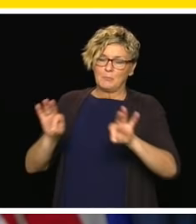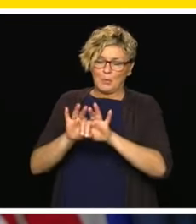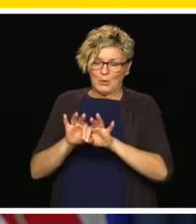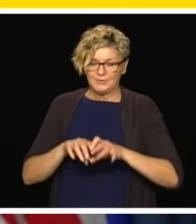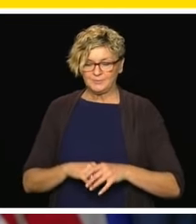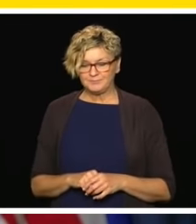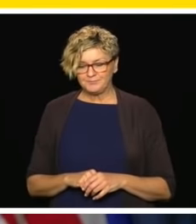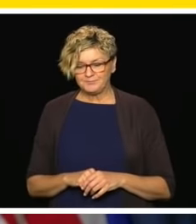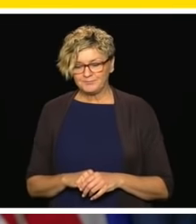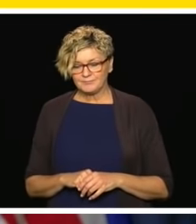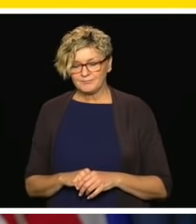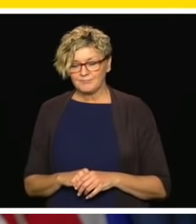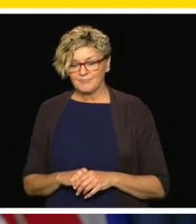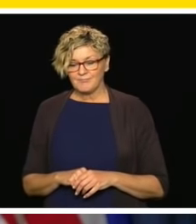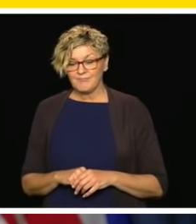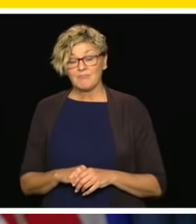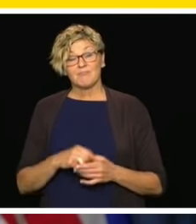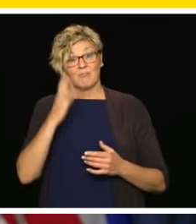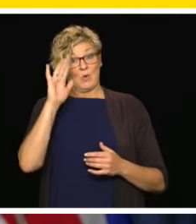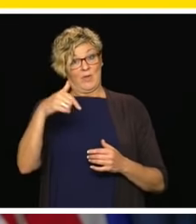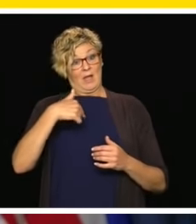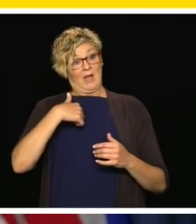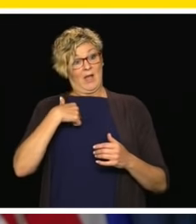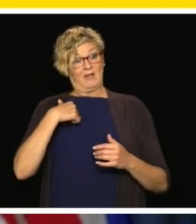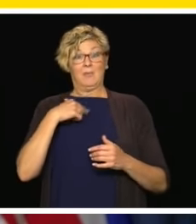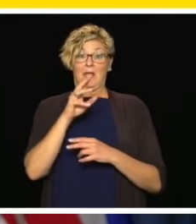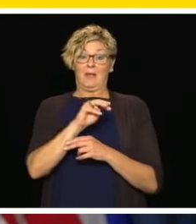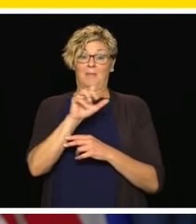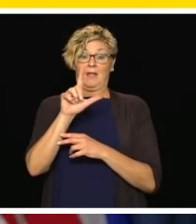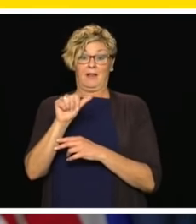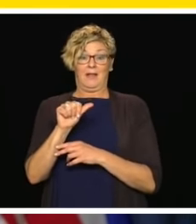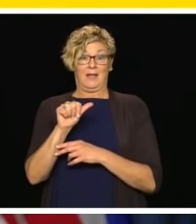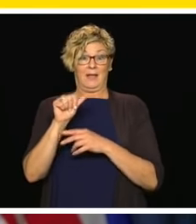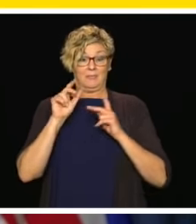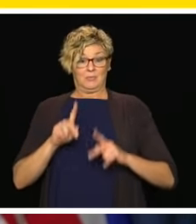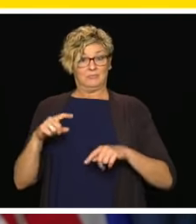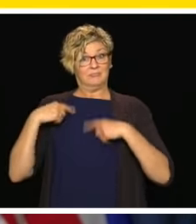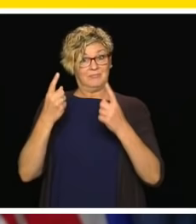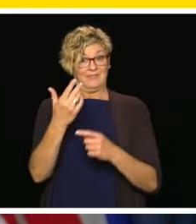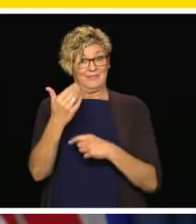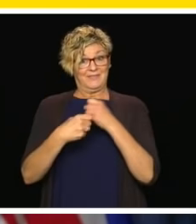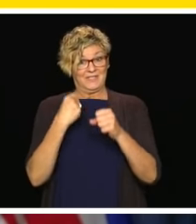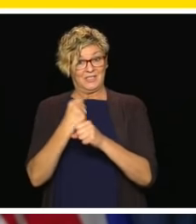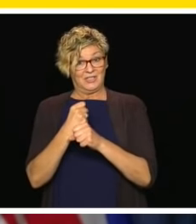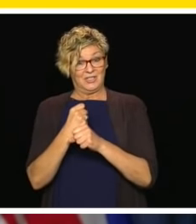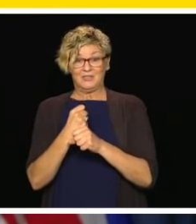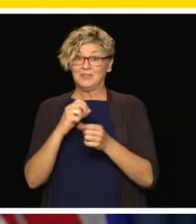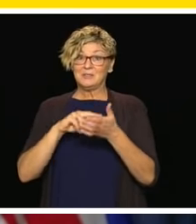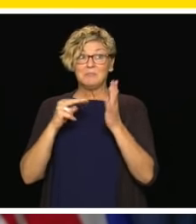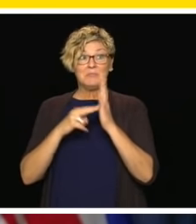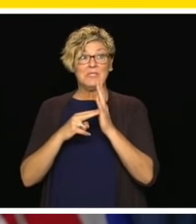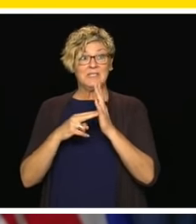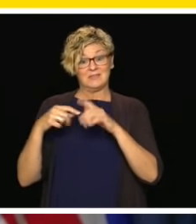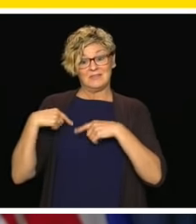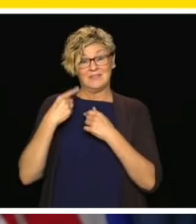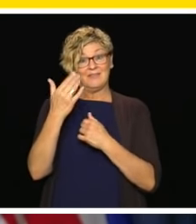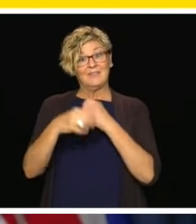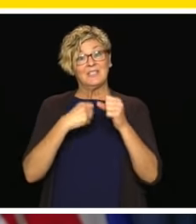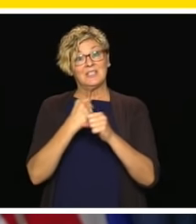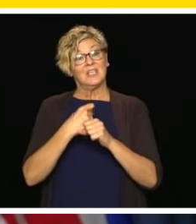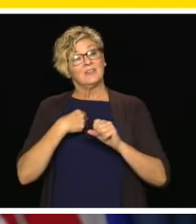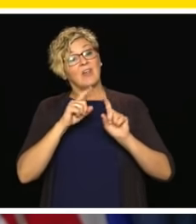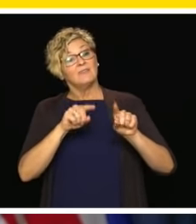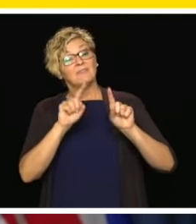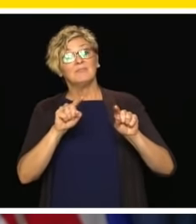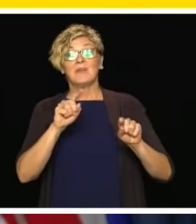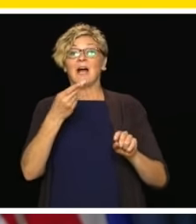This is a time of year. I've been 15 years as an MLA. And for 15 years, I've been going to grad ceremonies in my communities in Lankford and